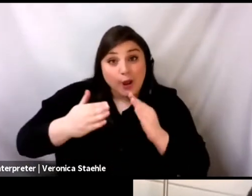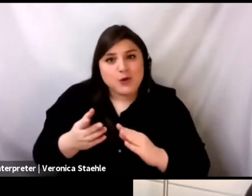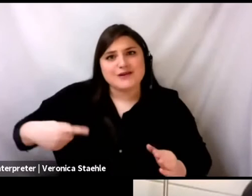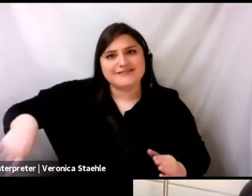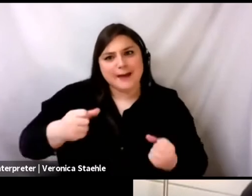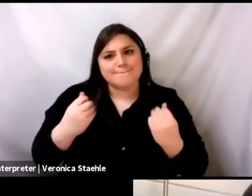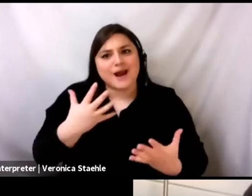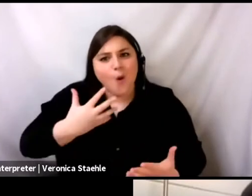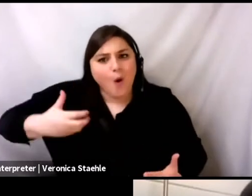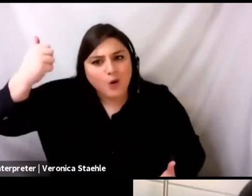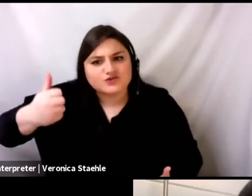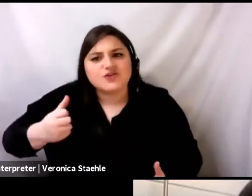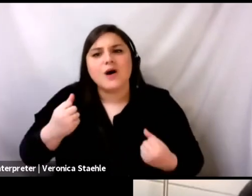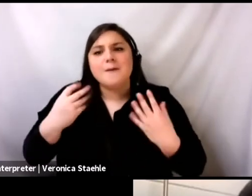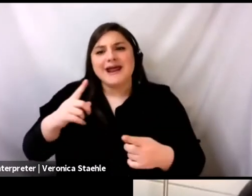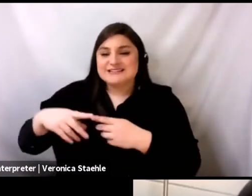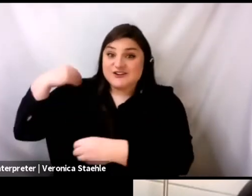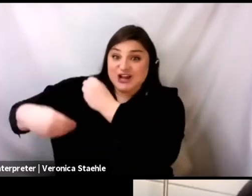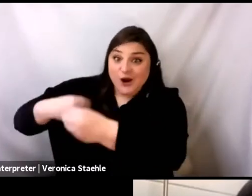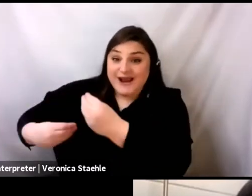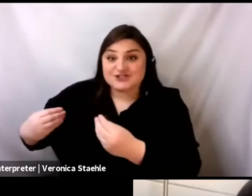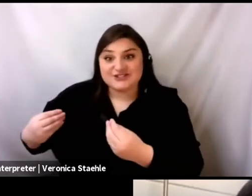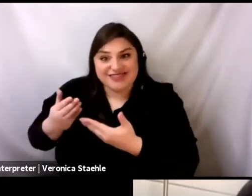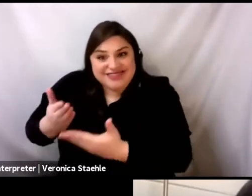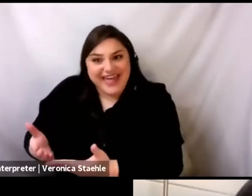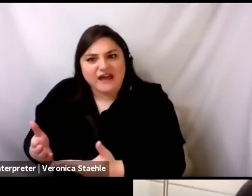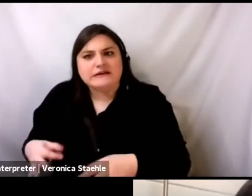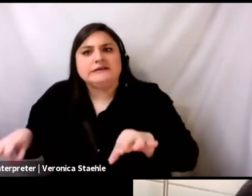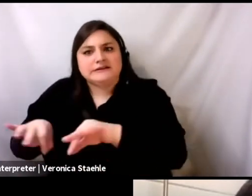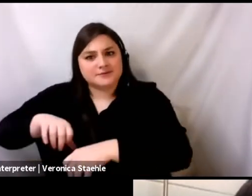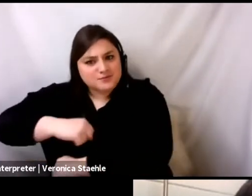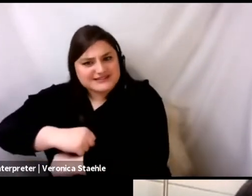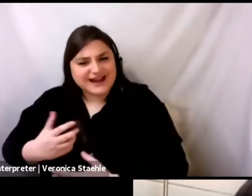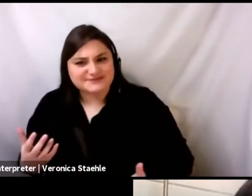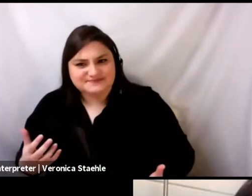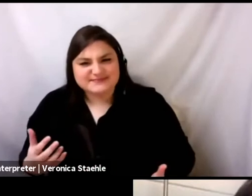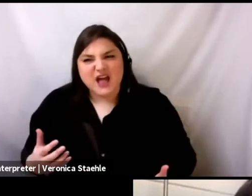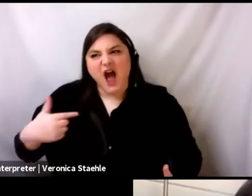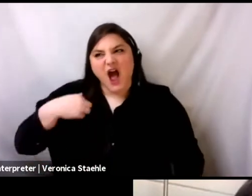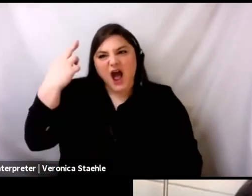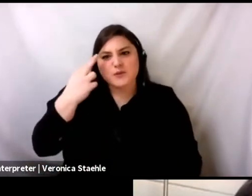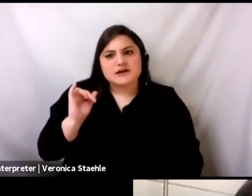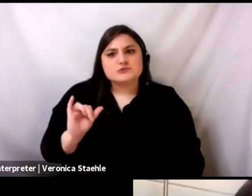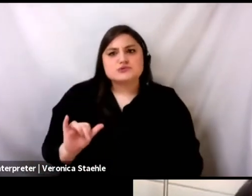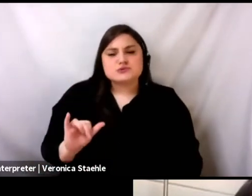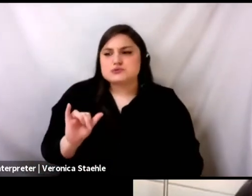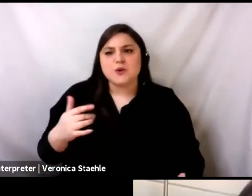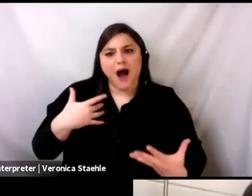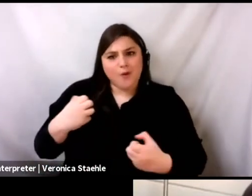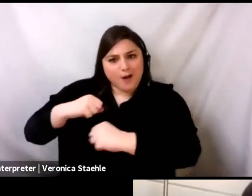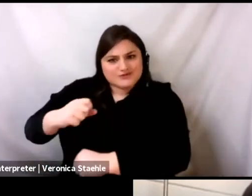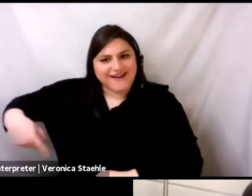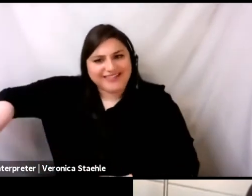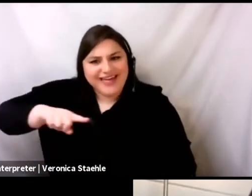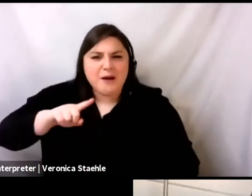And, and so, so it's, it's only, you know, that at that point in time where I, I kind of hit a wall, right.